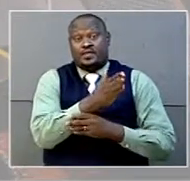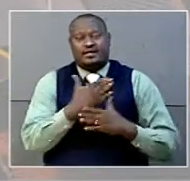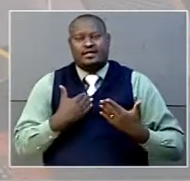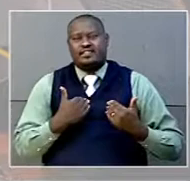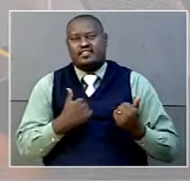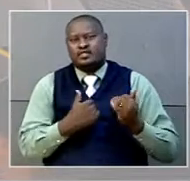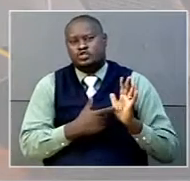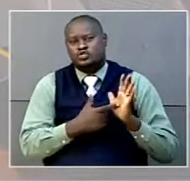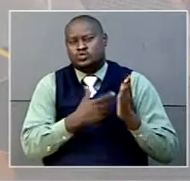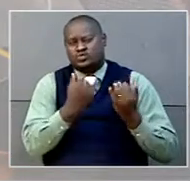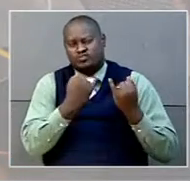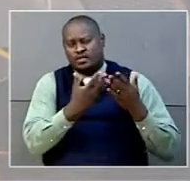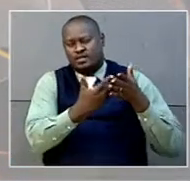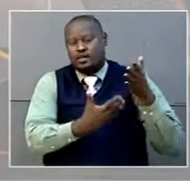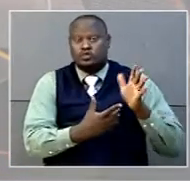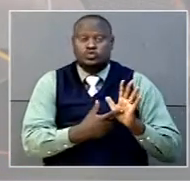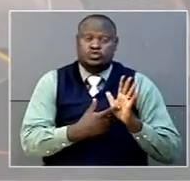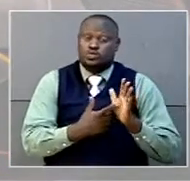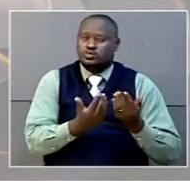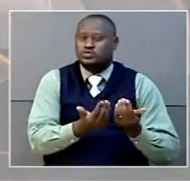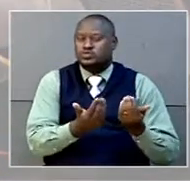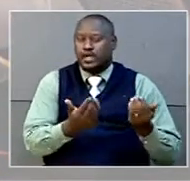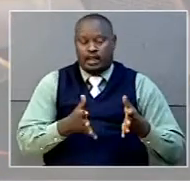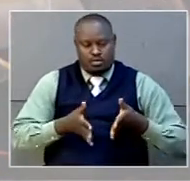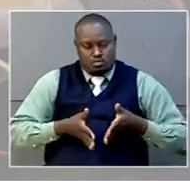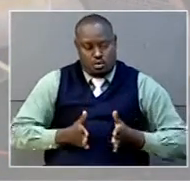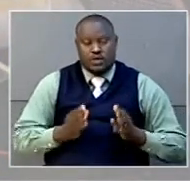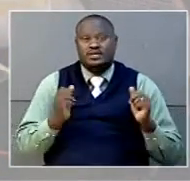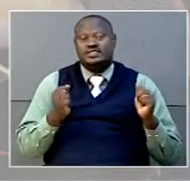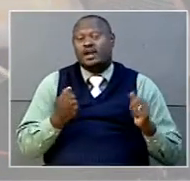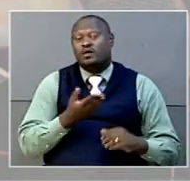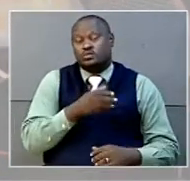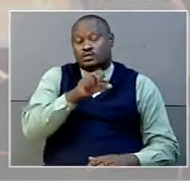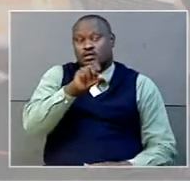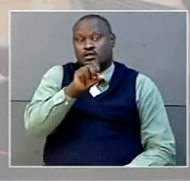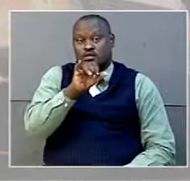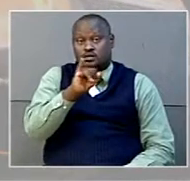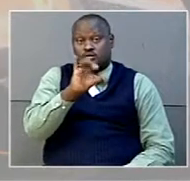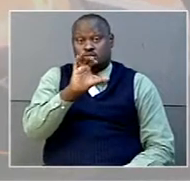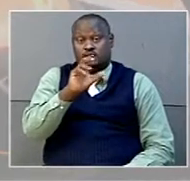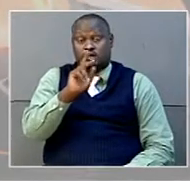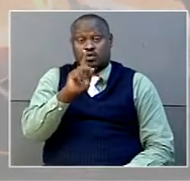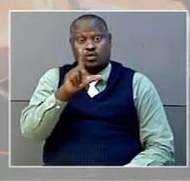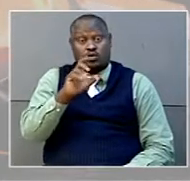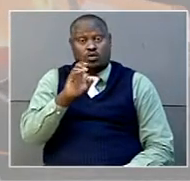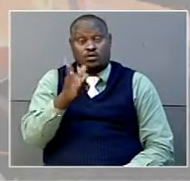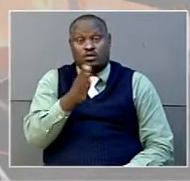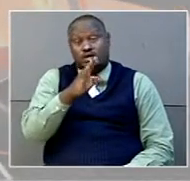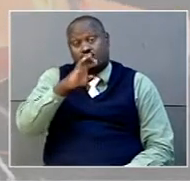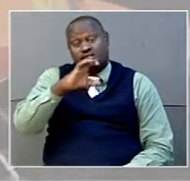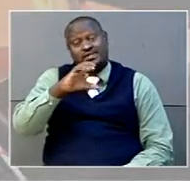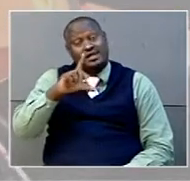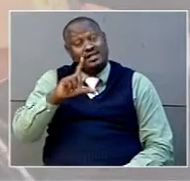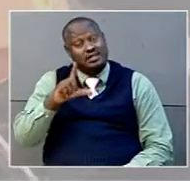indicate increased rate of children being born with sickle cell disease. Now the ministry is now encouraging premarital